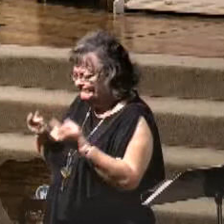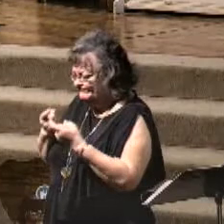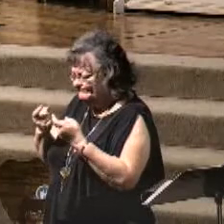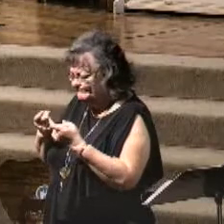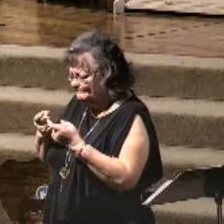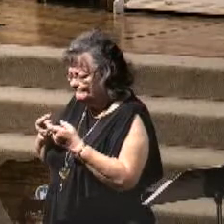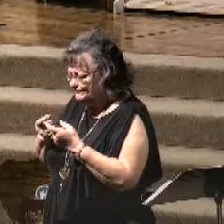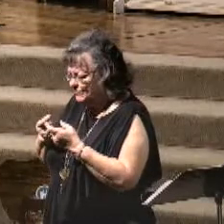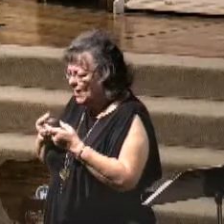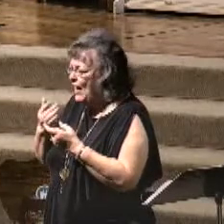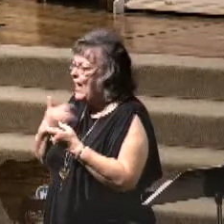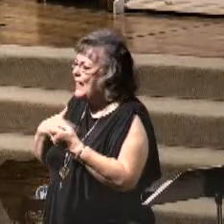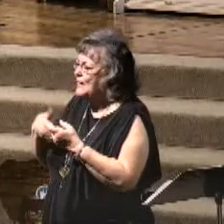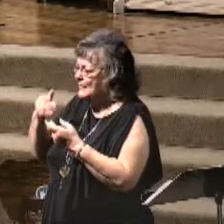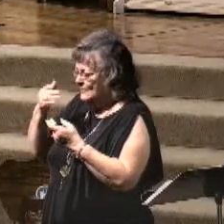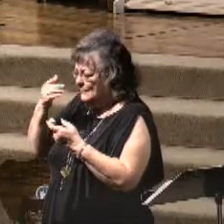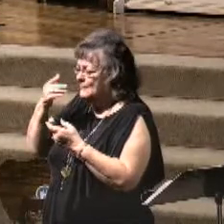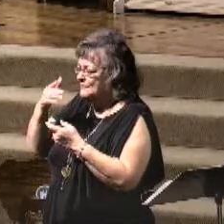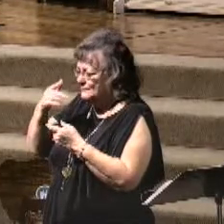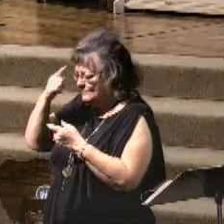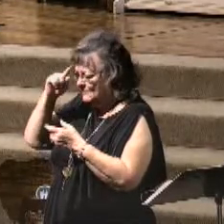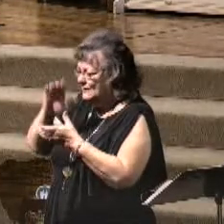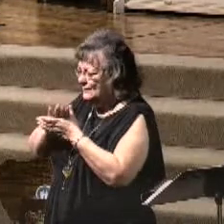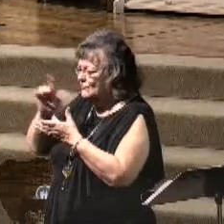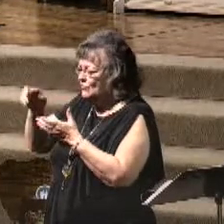I believe you rose again like the Bible says.